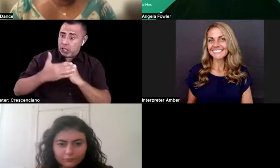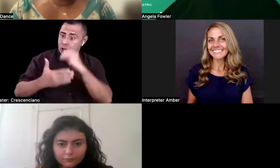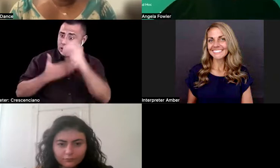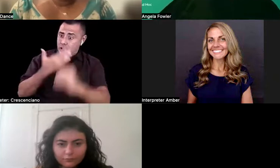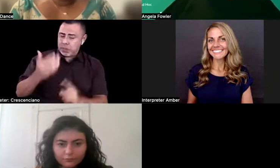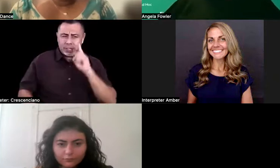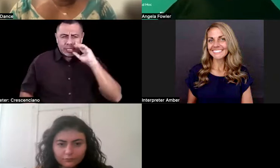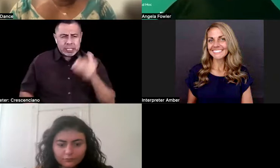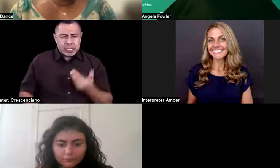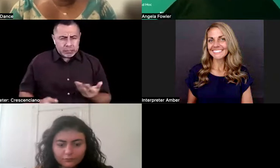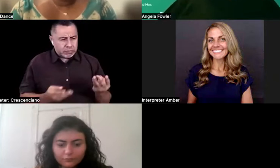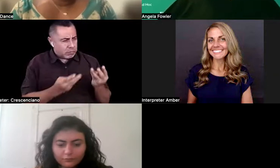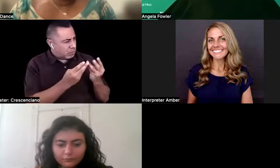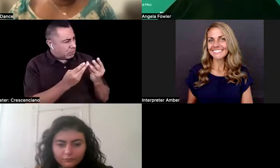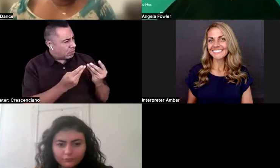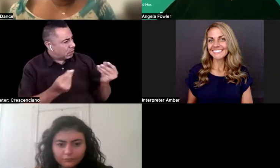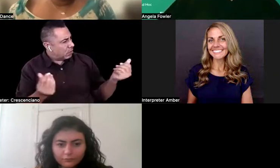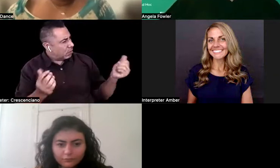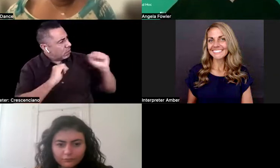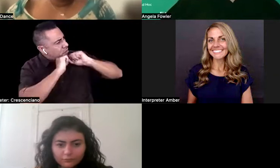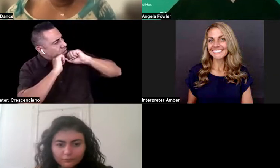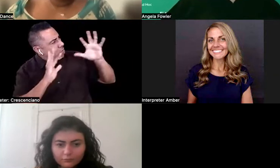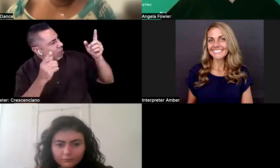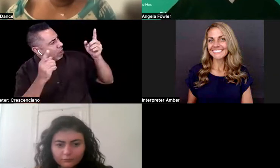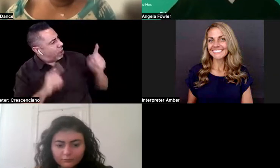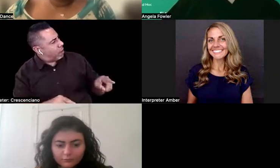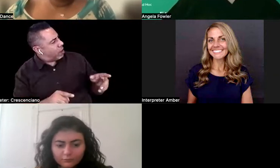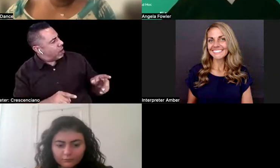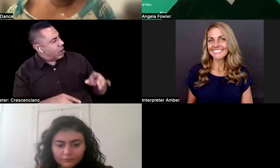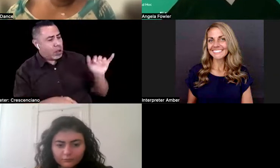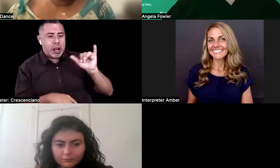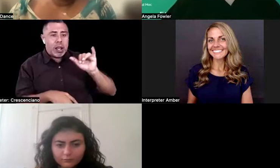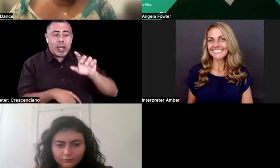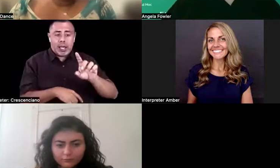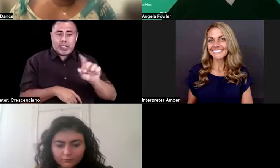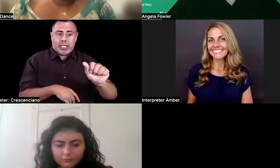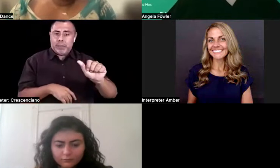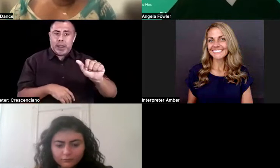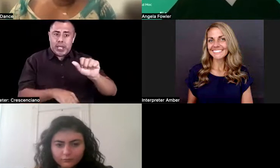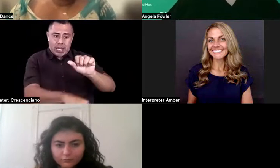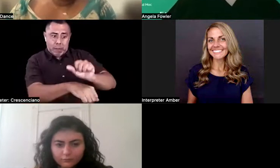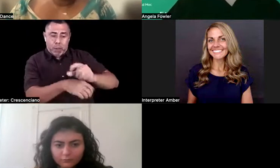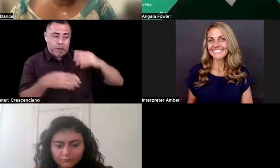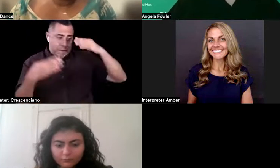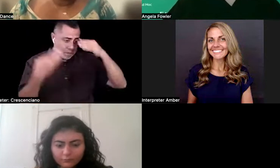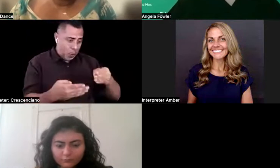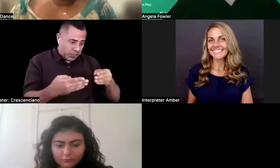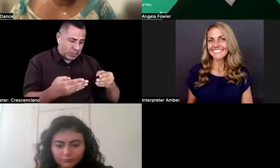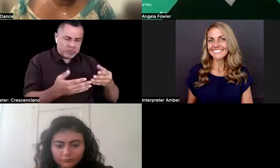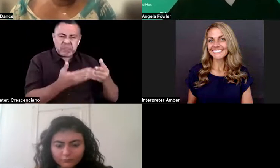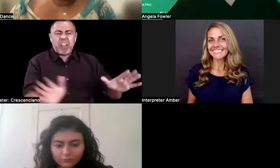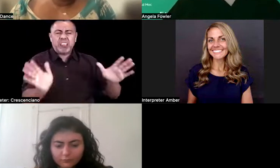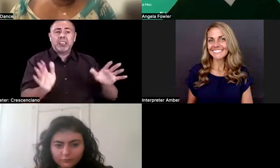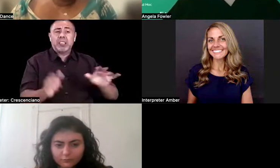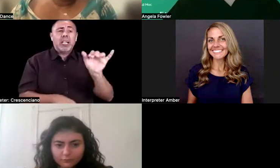disability employment, as if we're not trying to do that 11 months, you know, beyond October. And that's just not true. So,